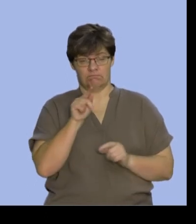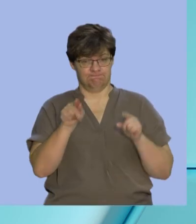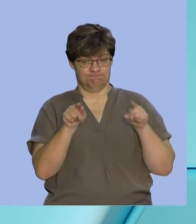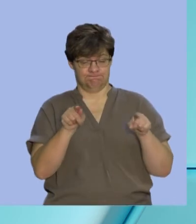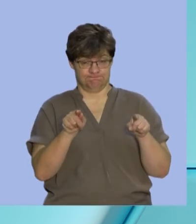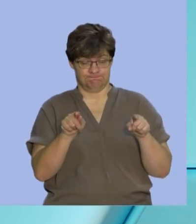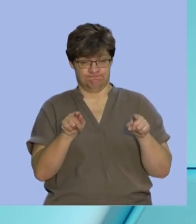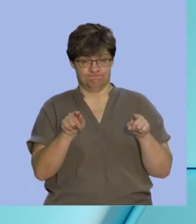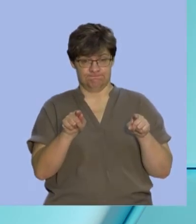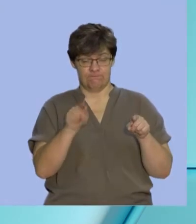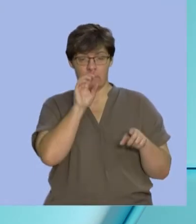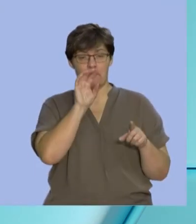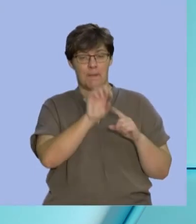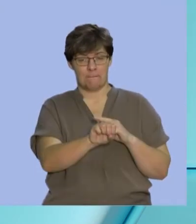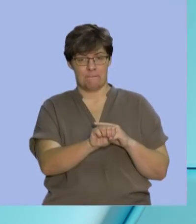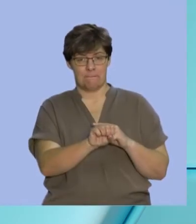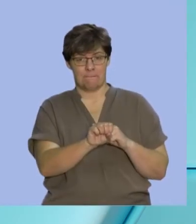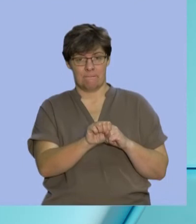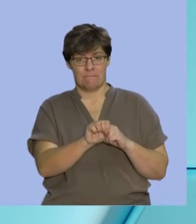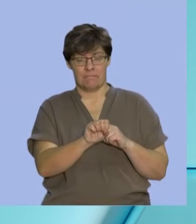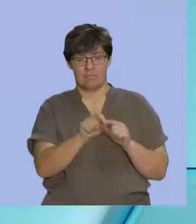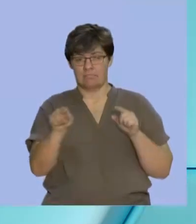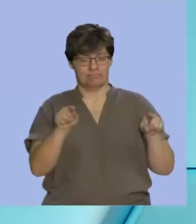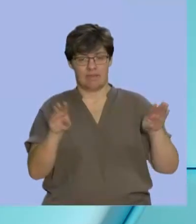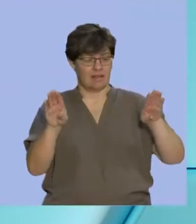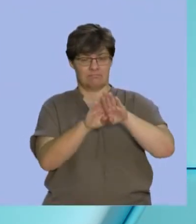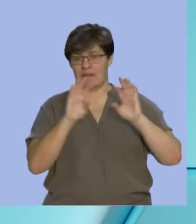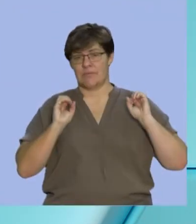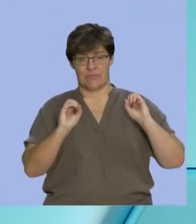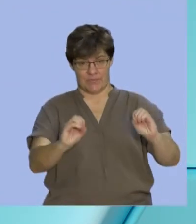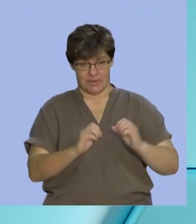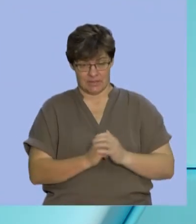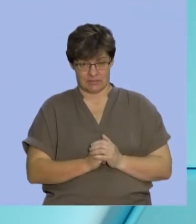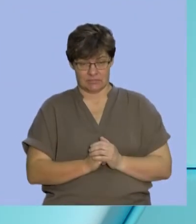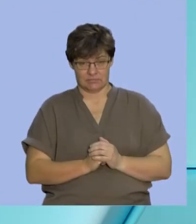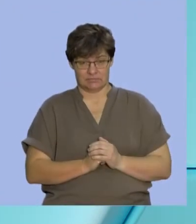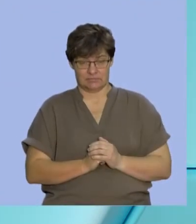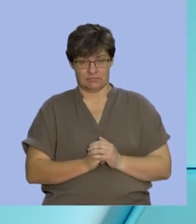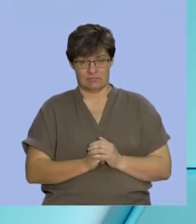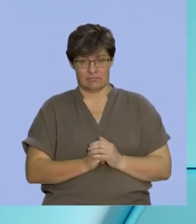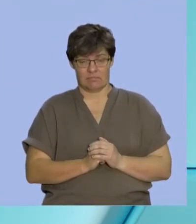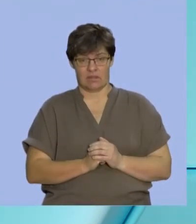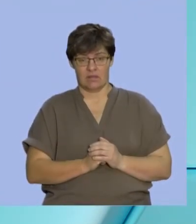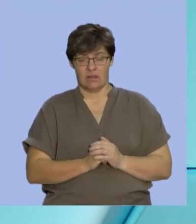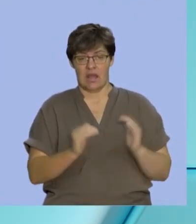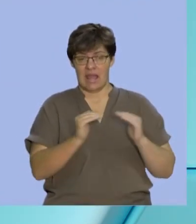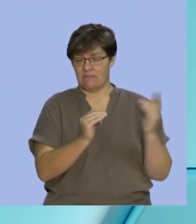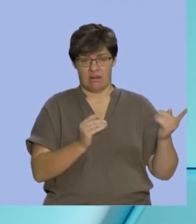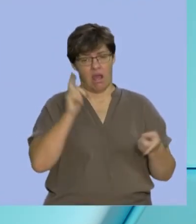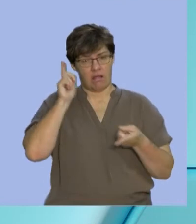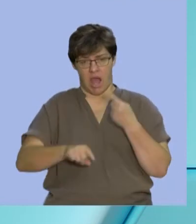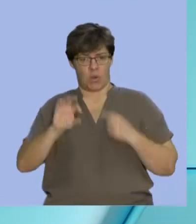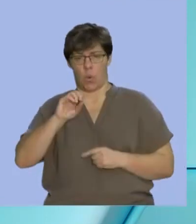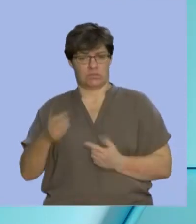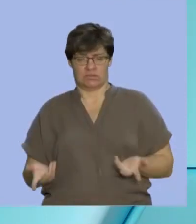we recognize there's no common intersection between them. If you're an even number you can't be an